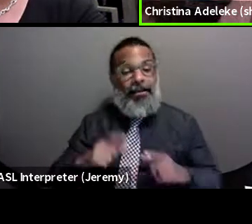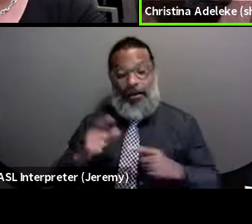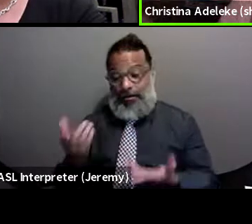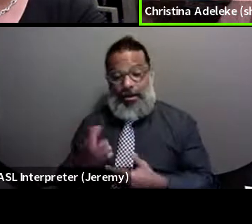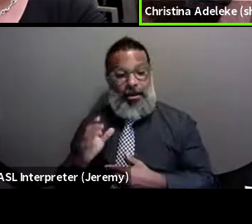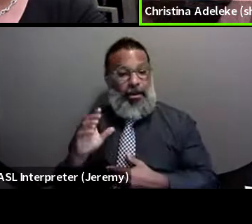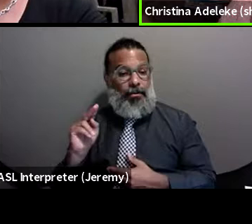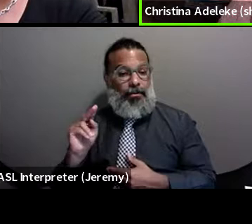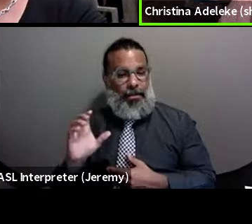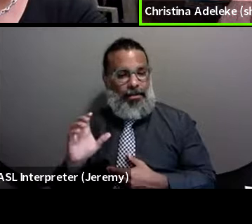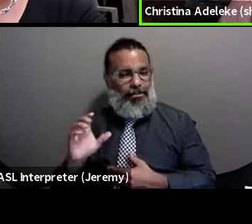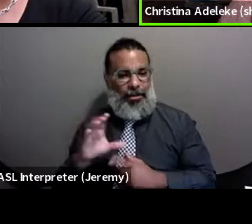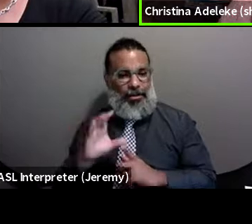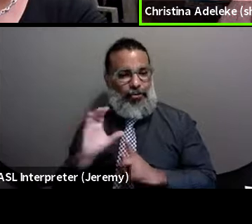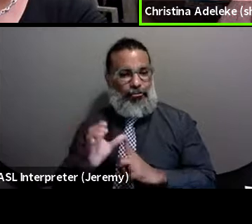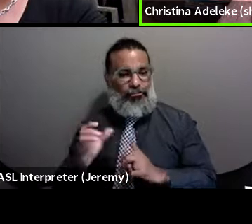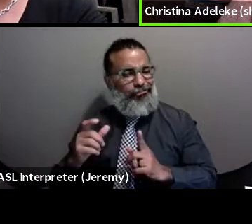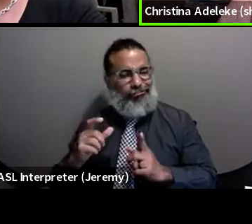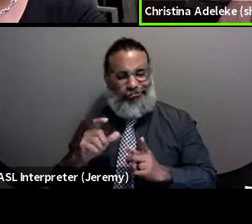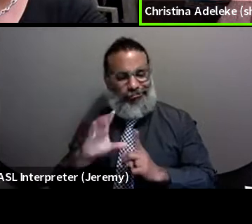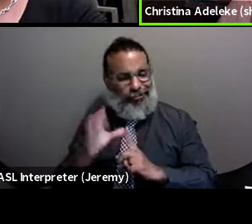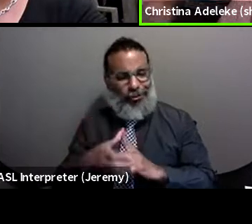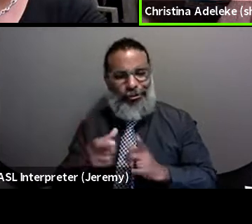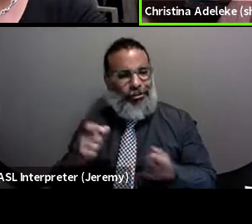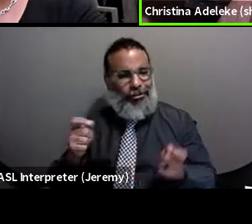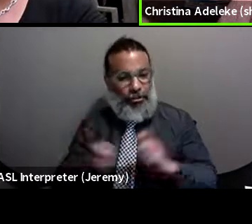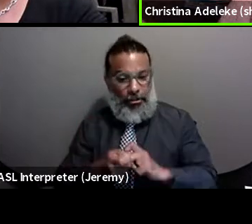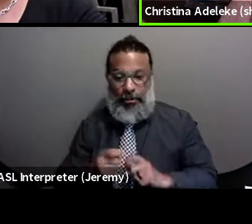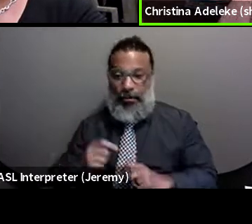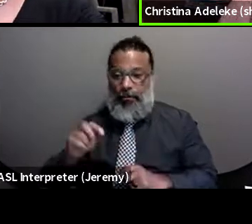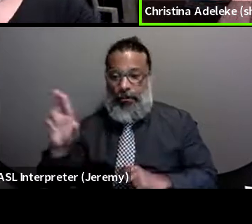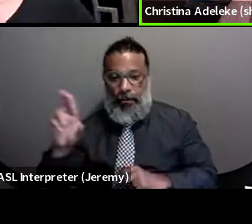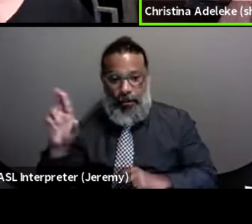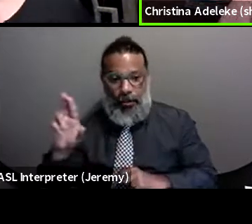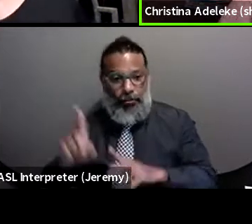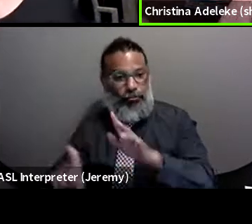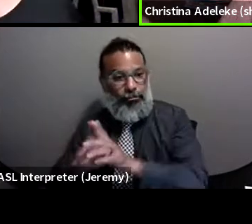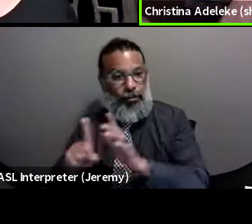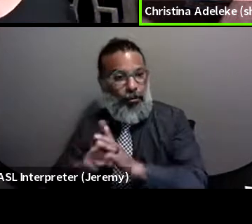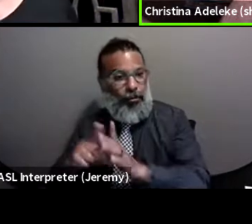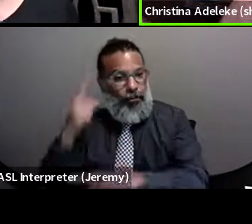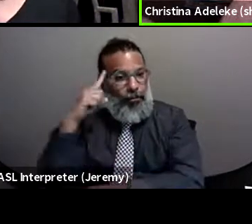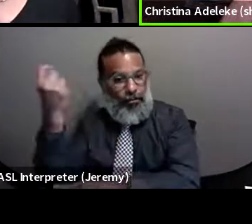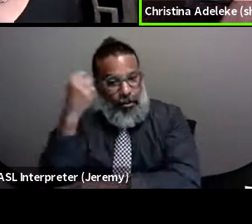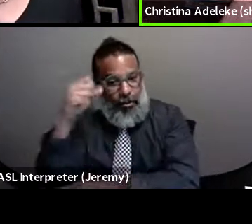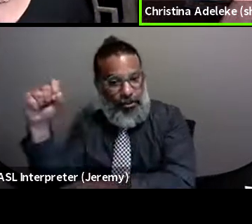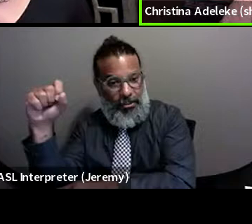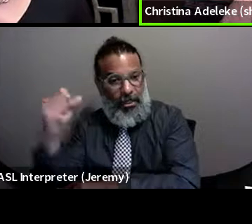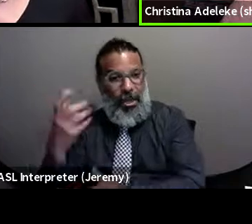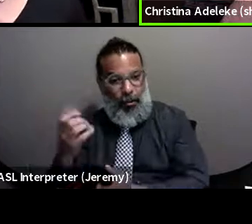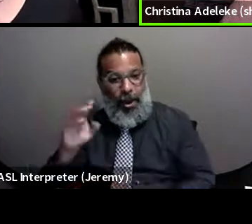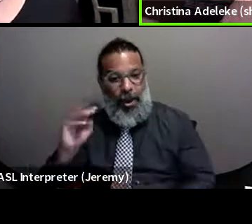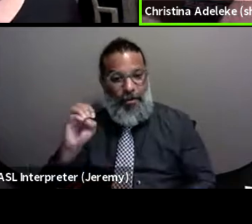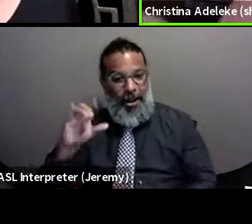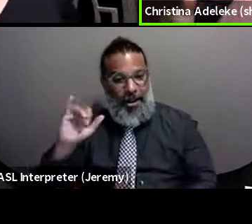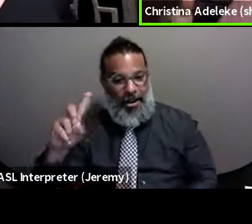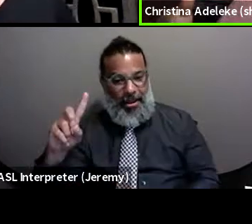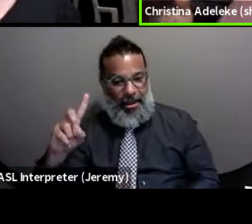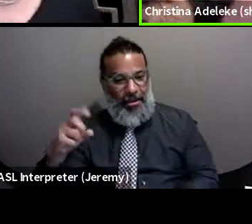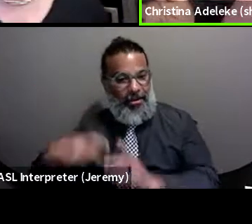culture has shifted so much to where there are Republicans who are showing up to protests wanting Medicaid expansion.